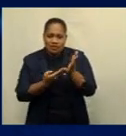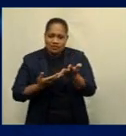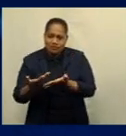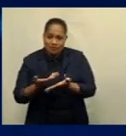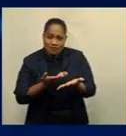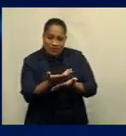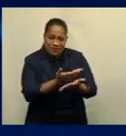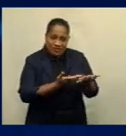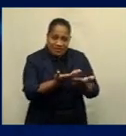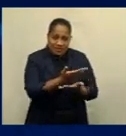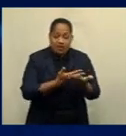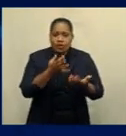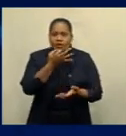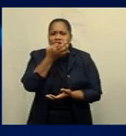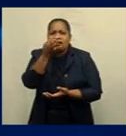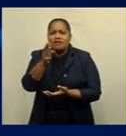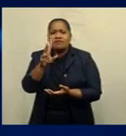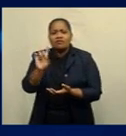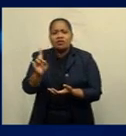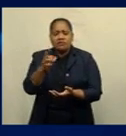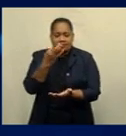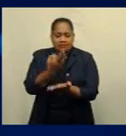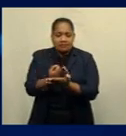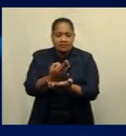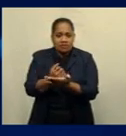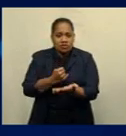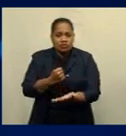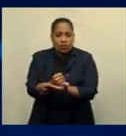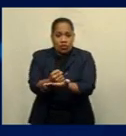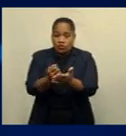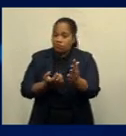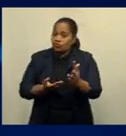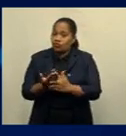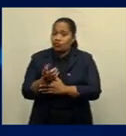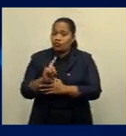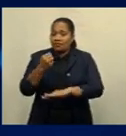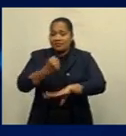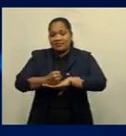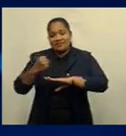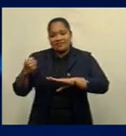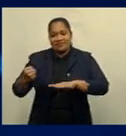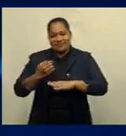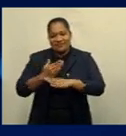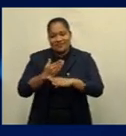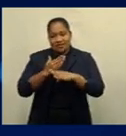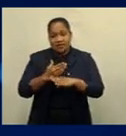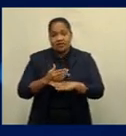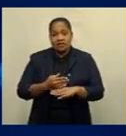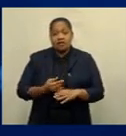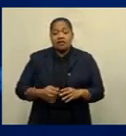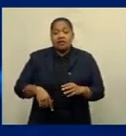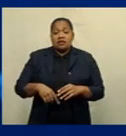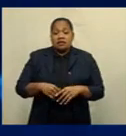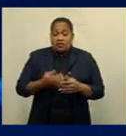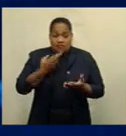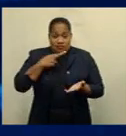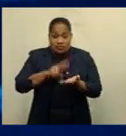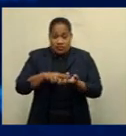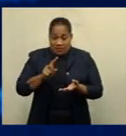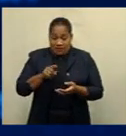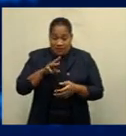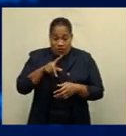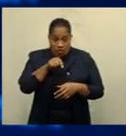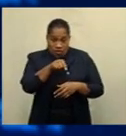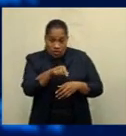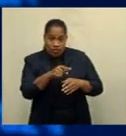asked for financial support through government initiatives. Linares reports that in order for the budget incentives to work, the